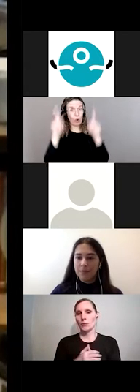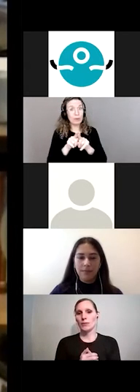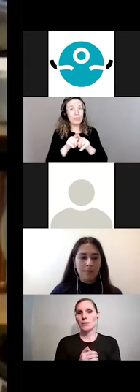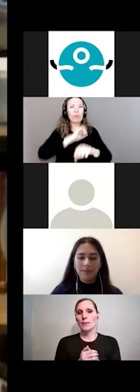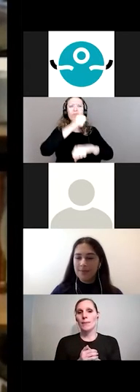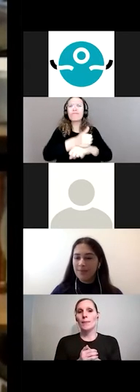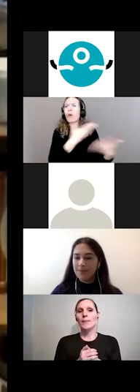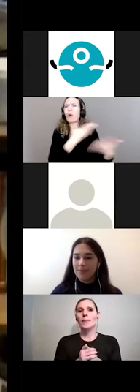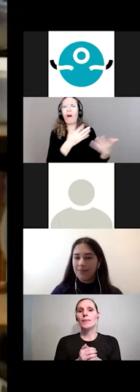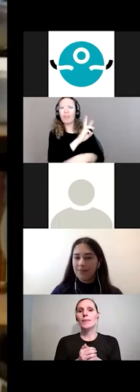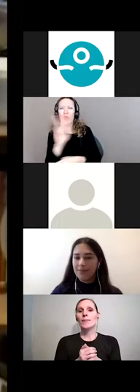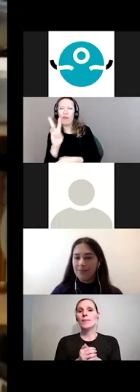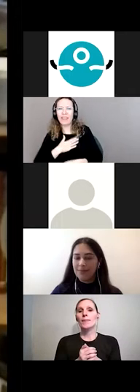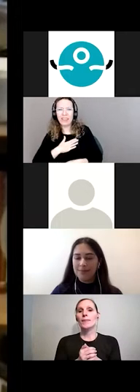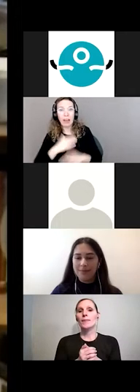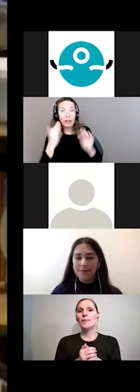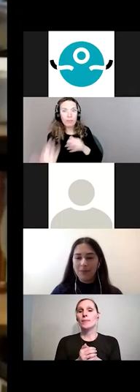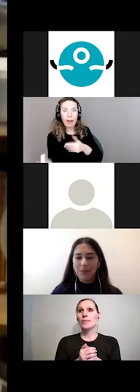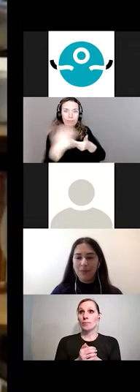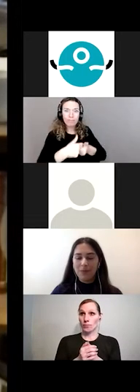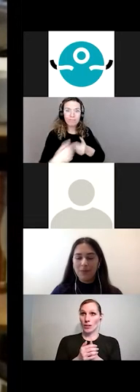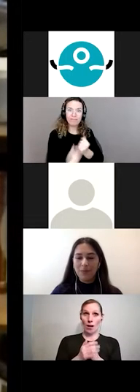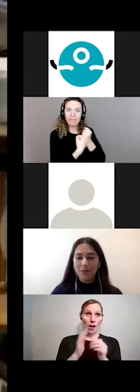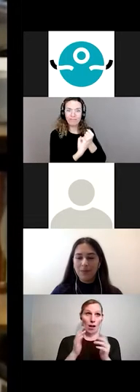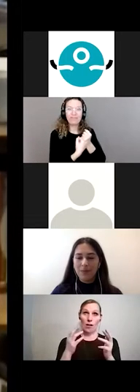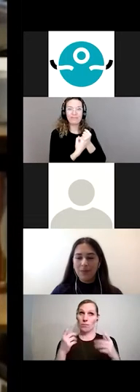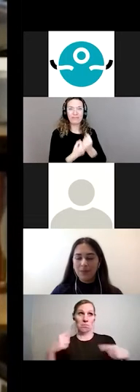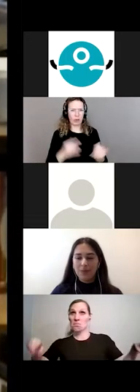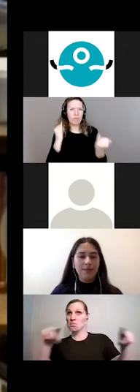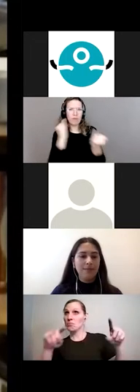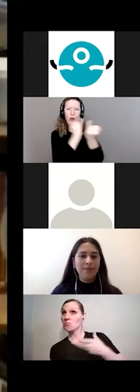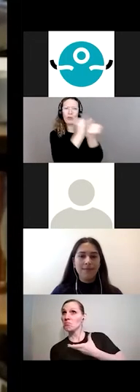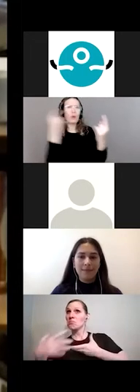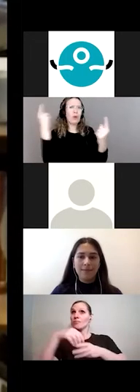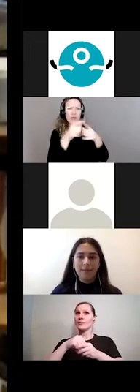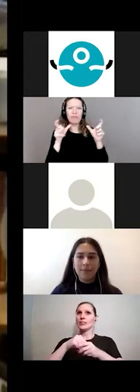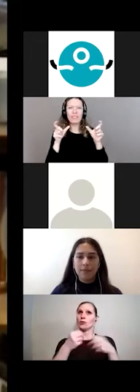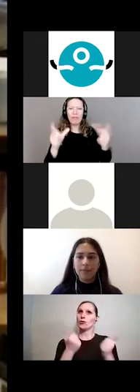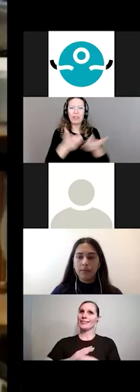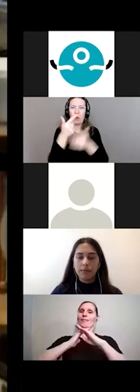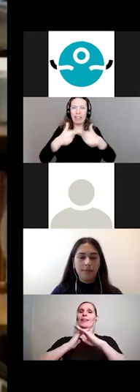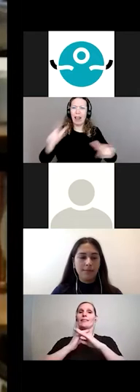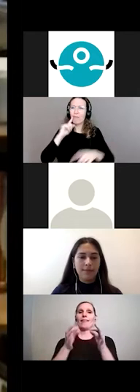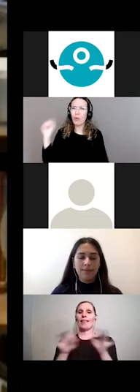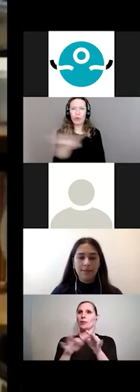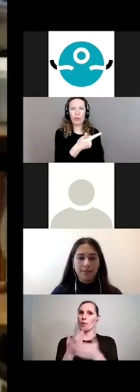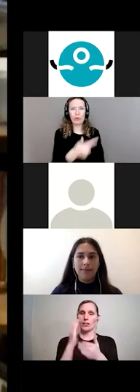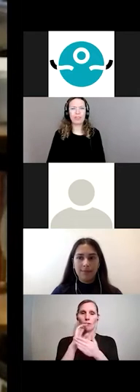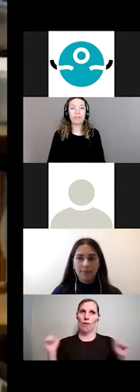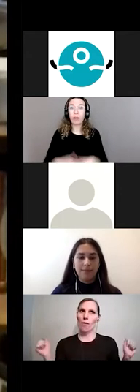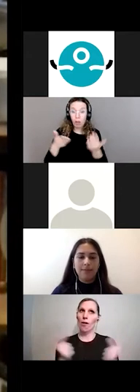hope that you will join us in the struggle to defend language rights for everyone, because language rights